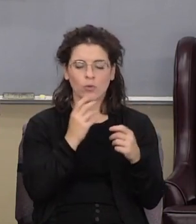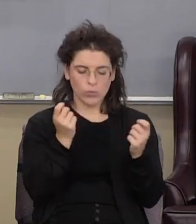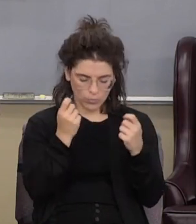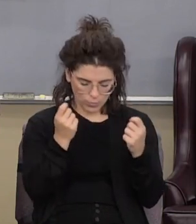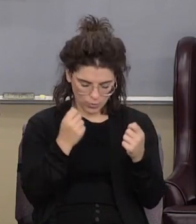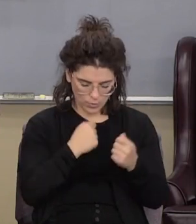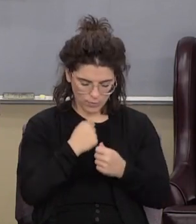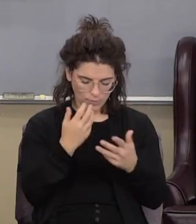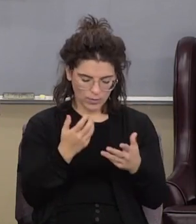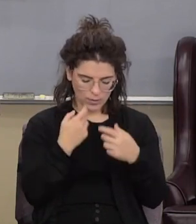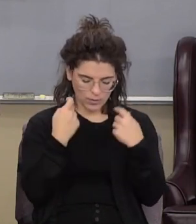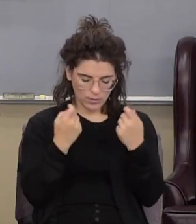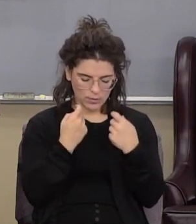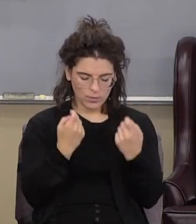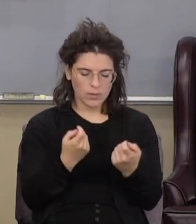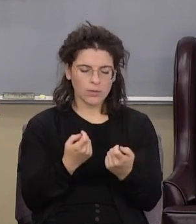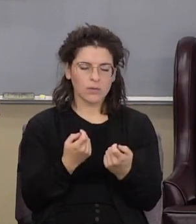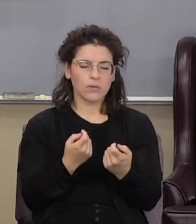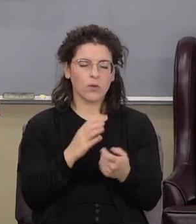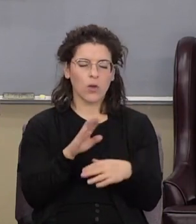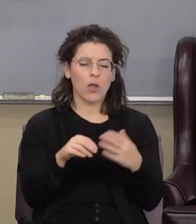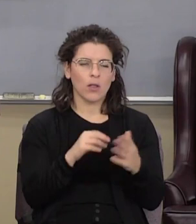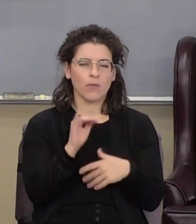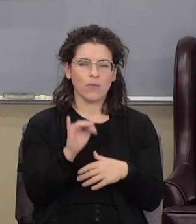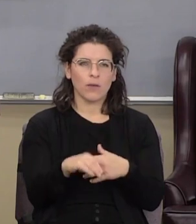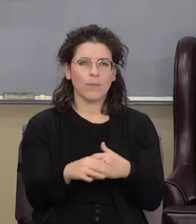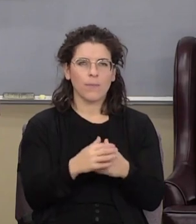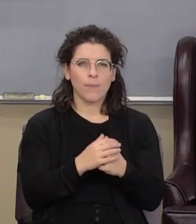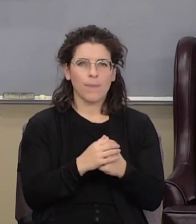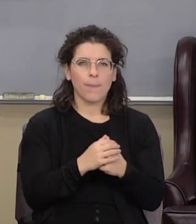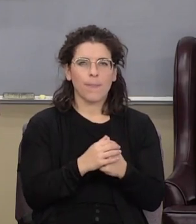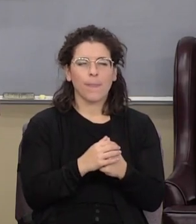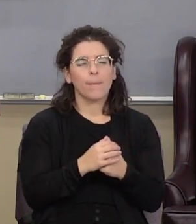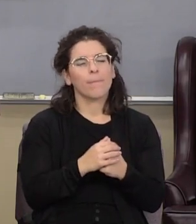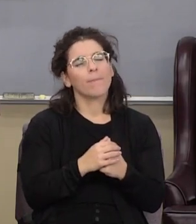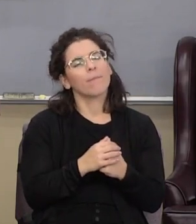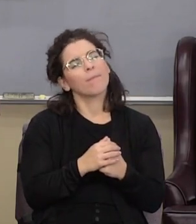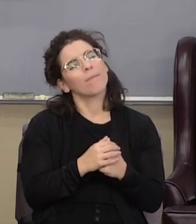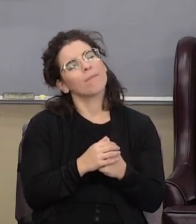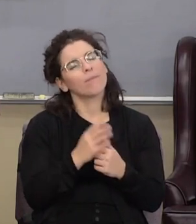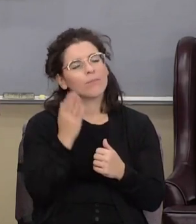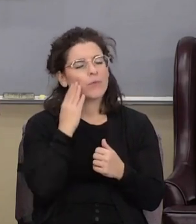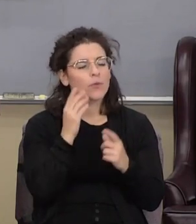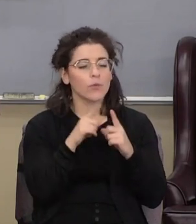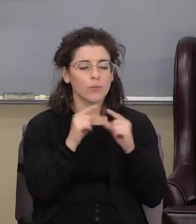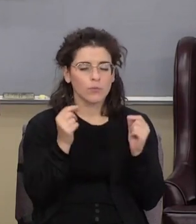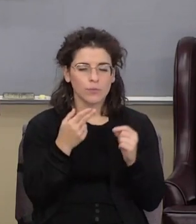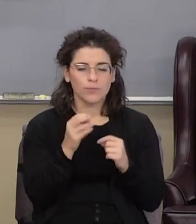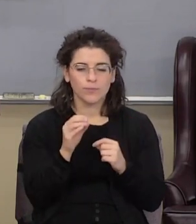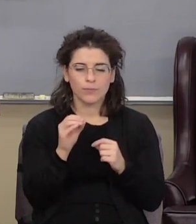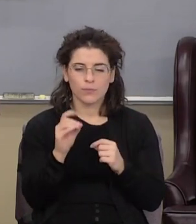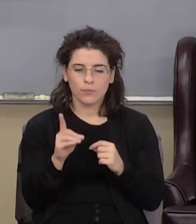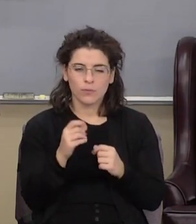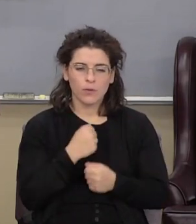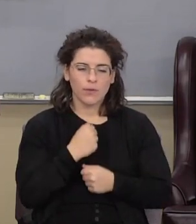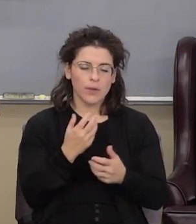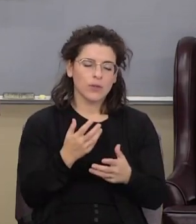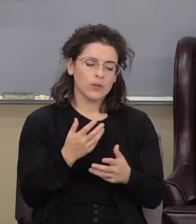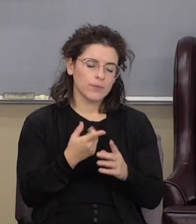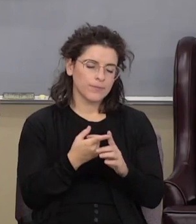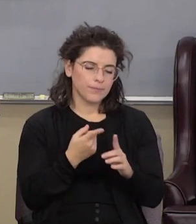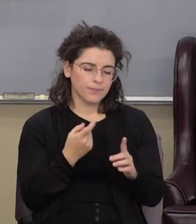sins all that kind of stuff you know where the priesthood and the confessional and all it comes from